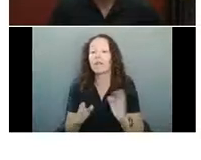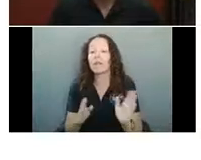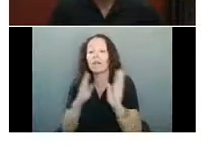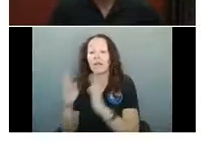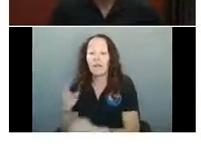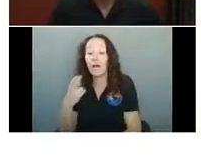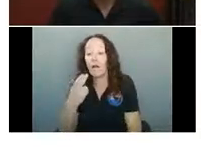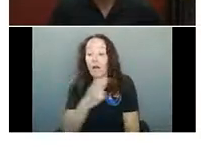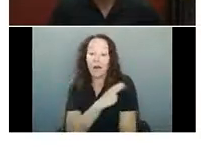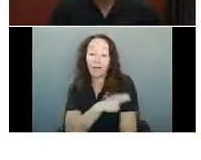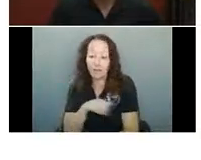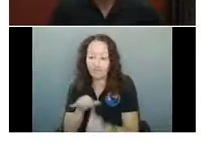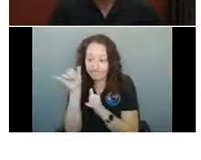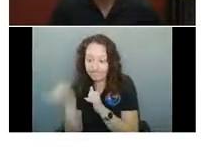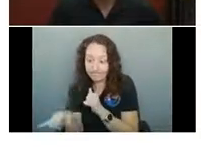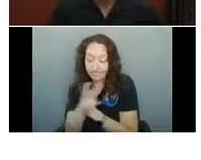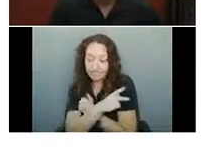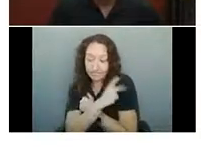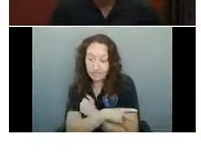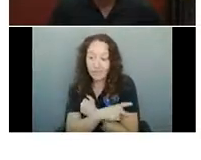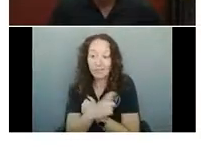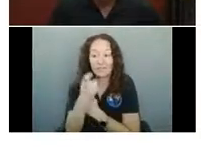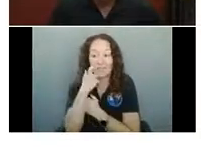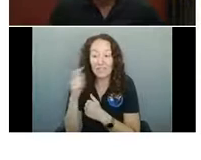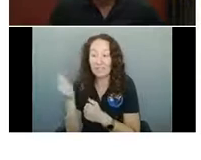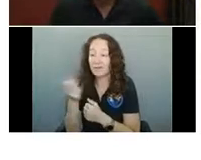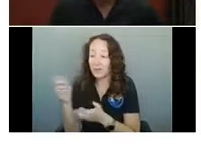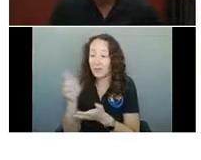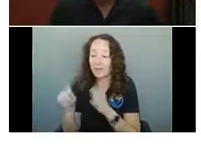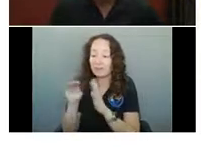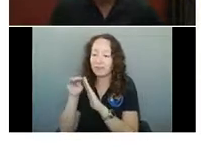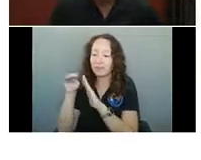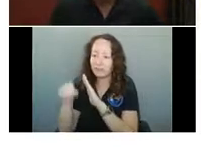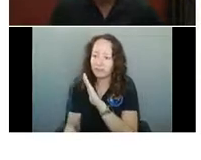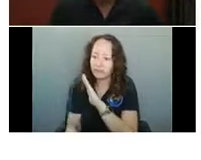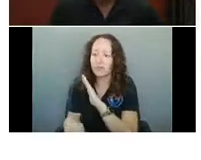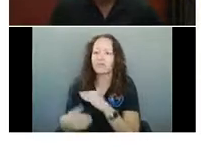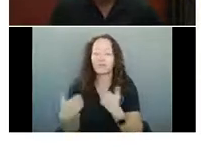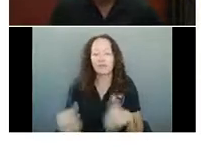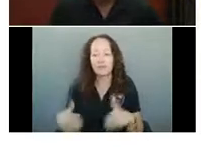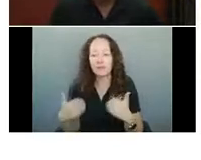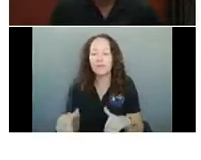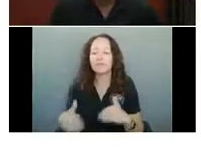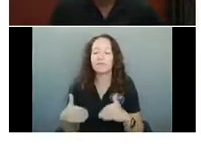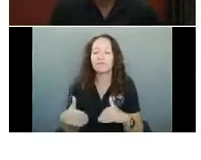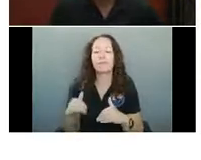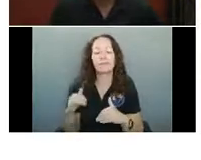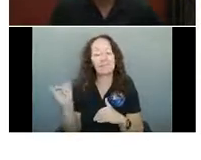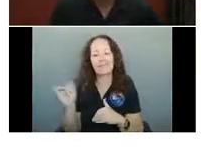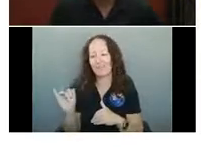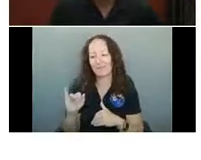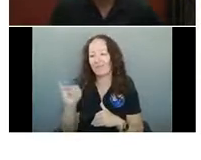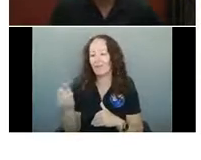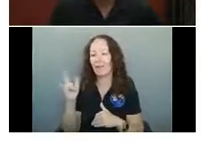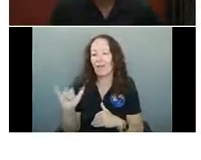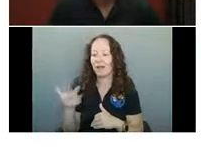decrease in hospitalizations over the last several weeks. again, pretty much since that week of right after the 4th of July weekend,